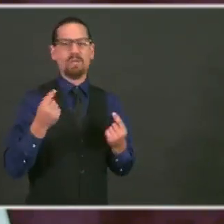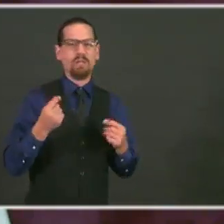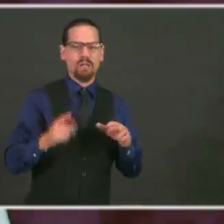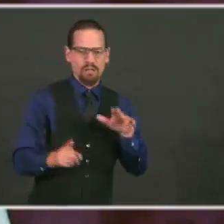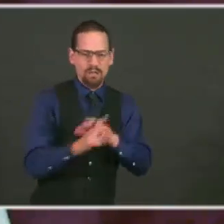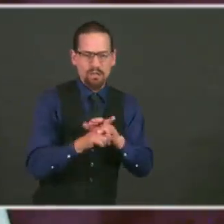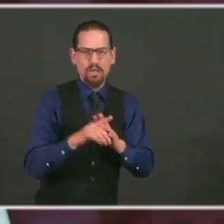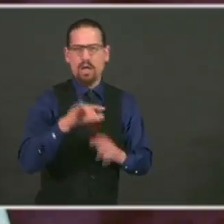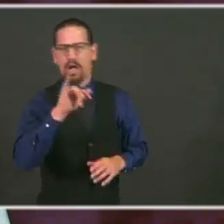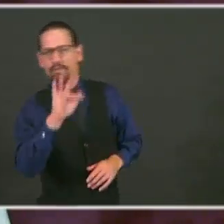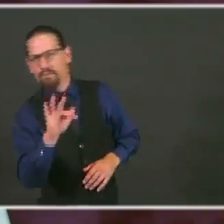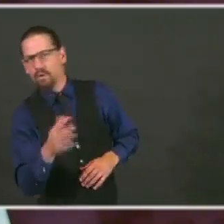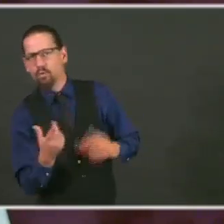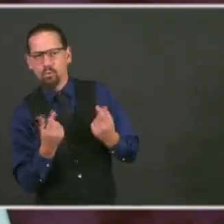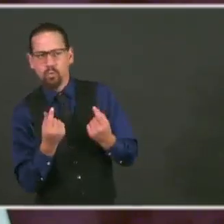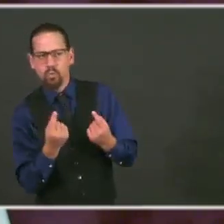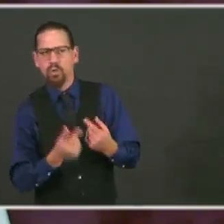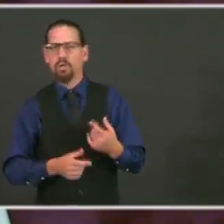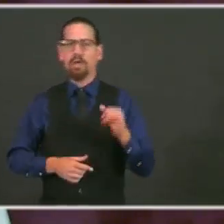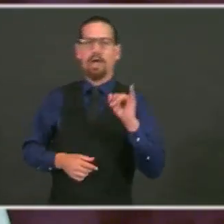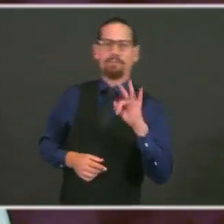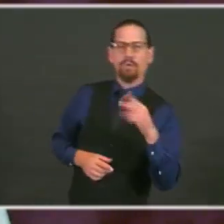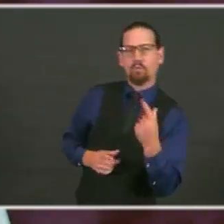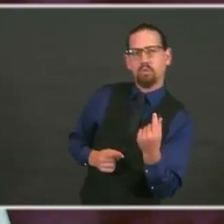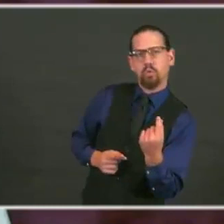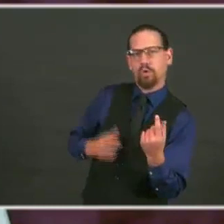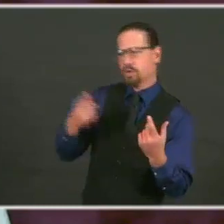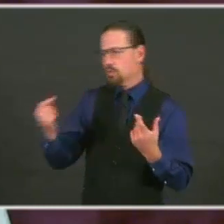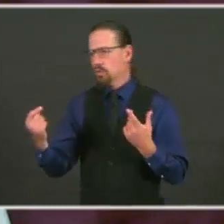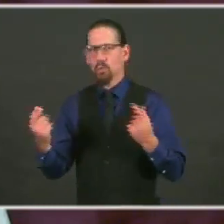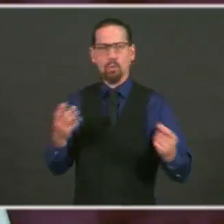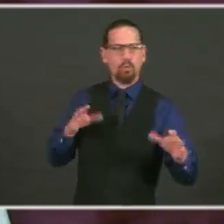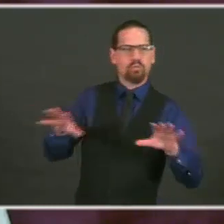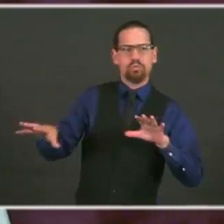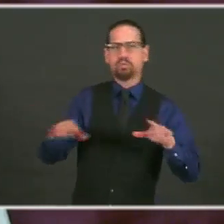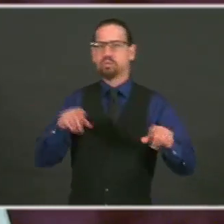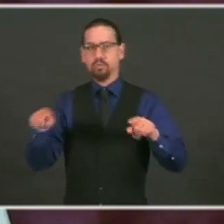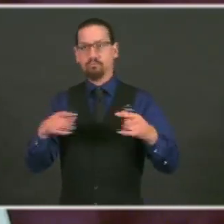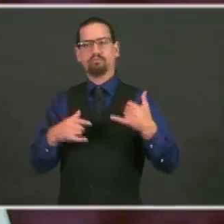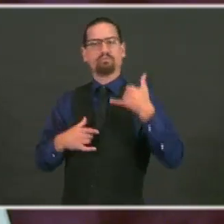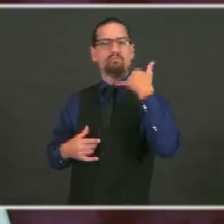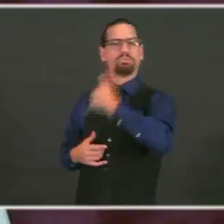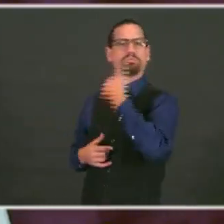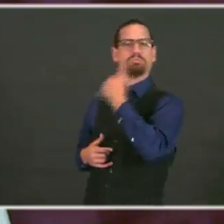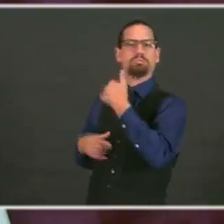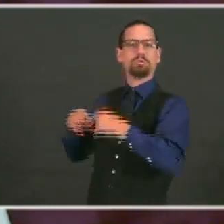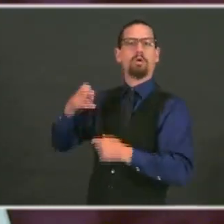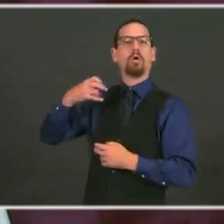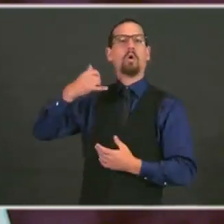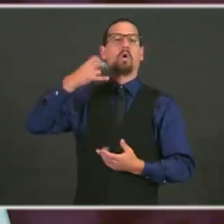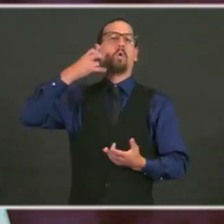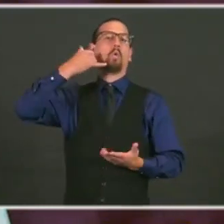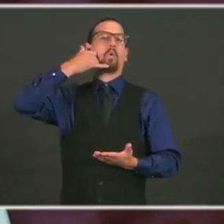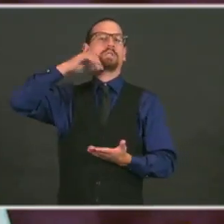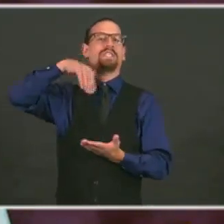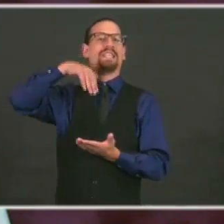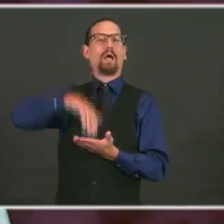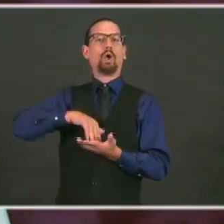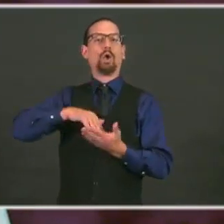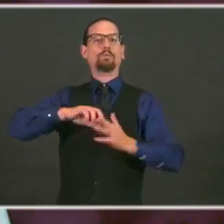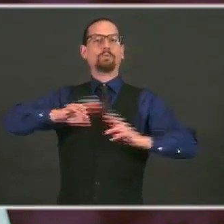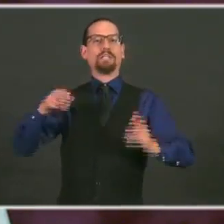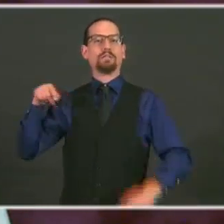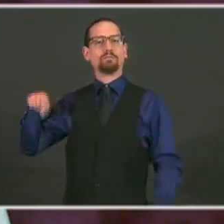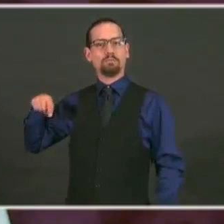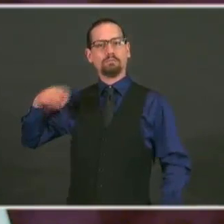deal with this, which is exactly why we've set up this central operations center, and I would encourage you